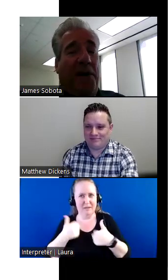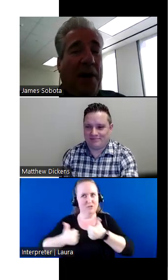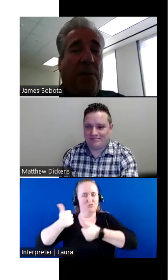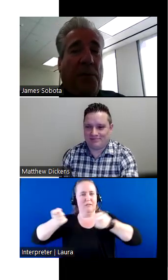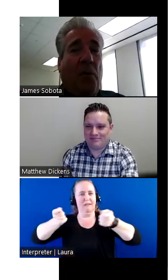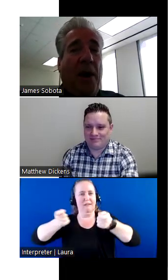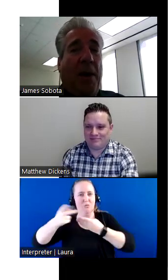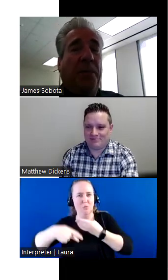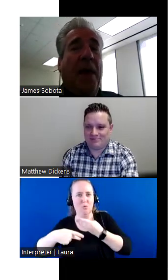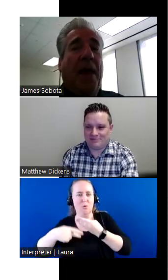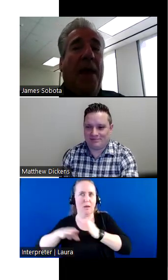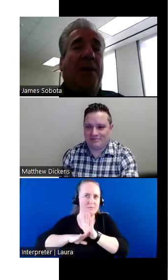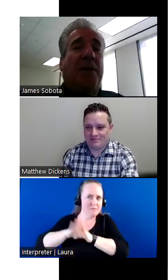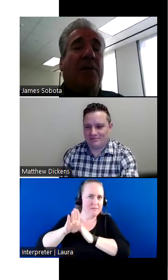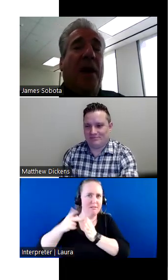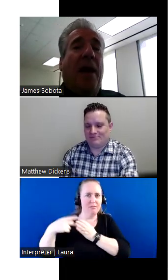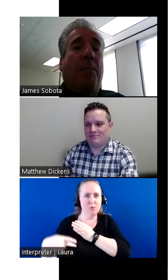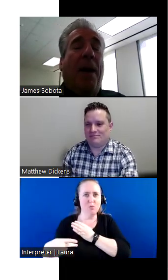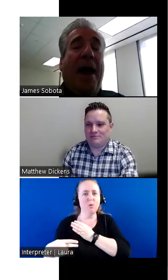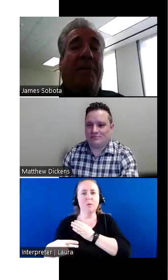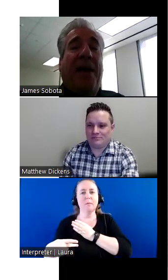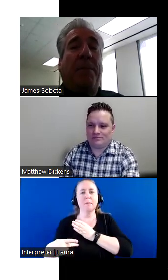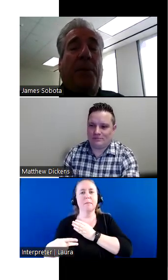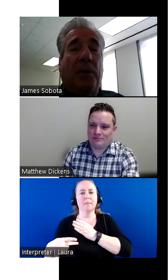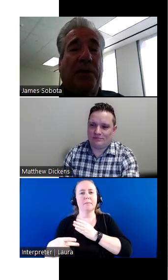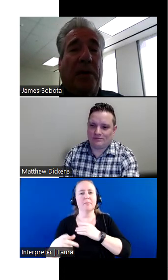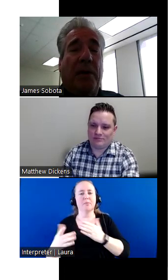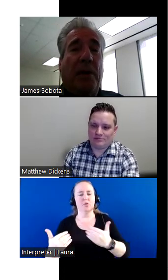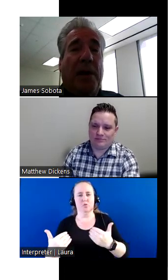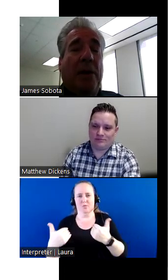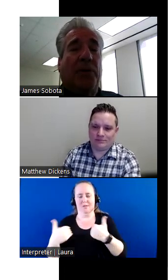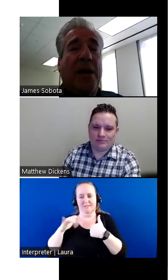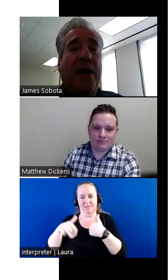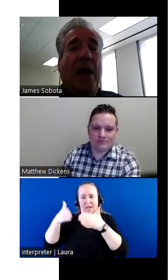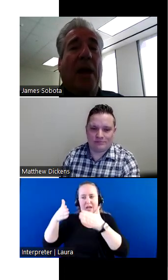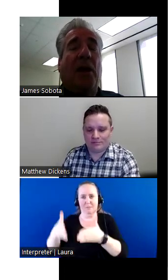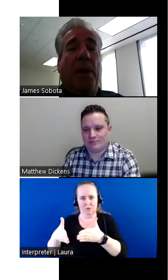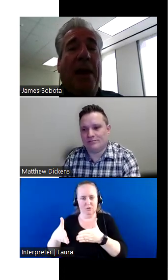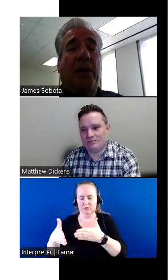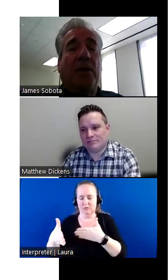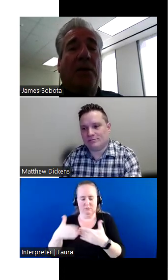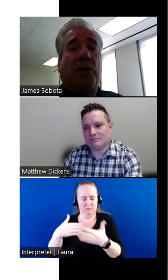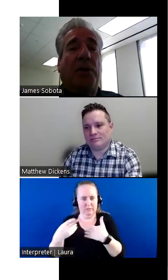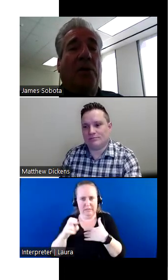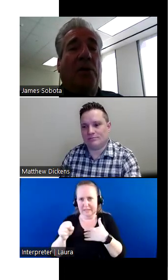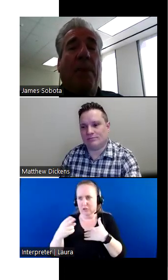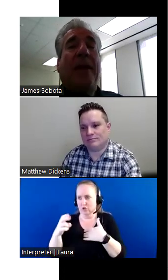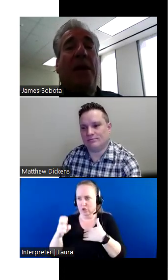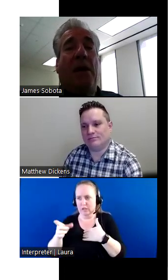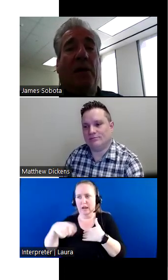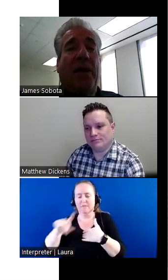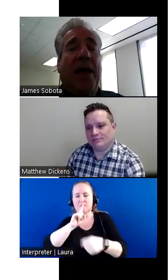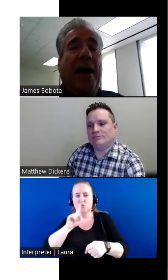and to develop a program is to have that person, he or she commit to